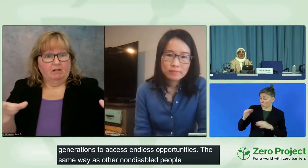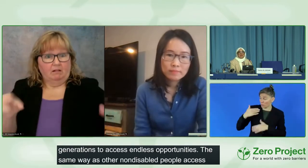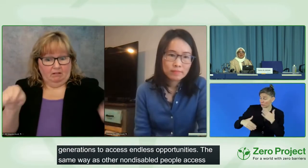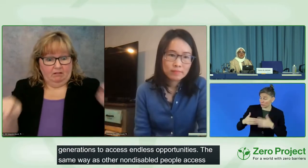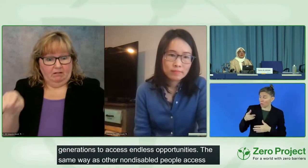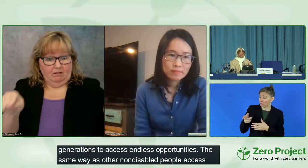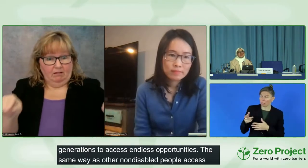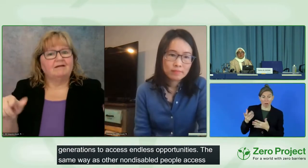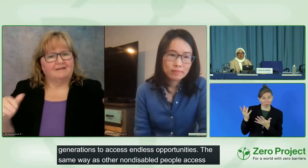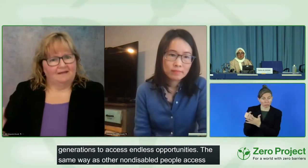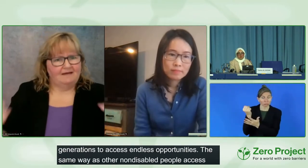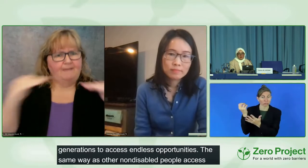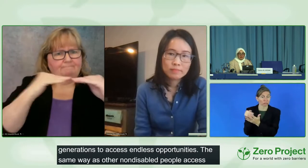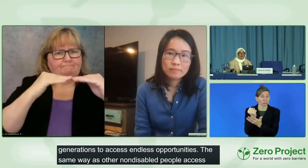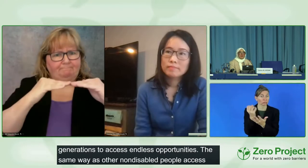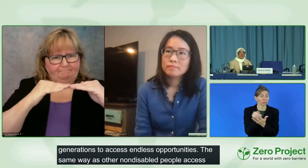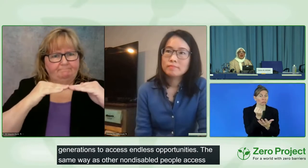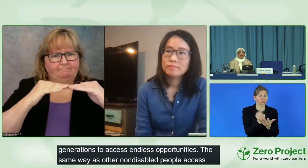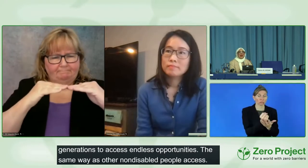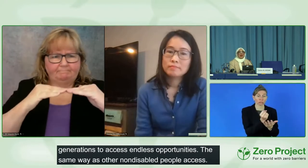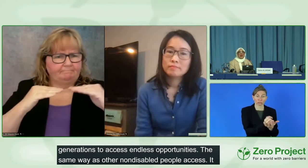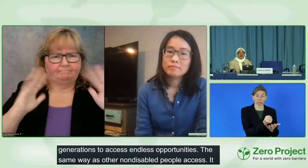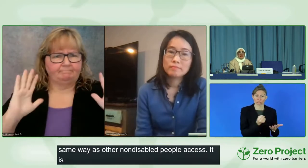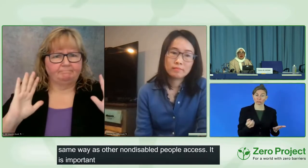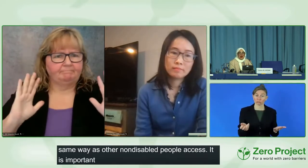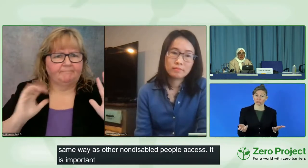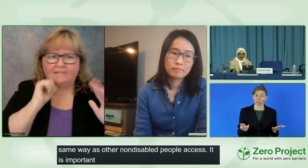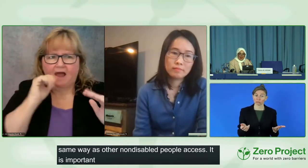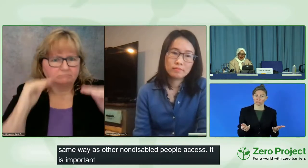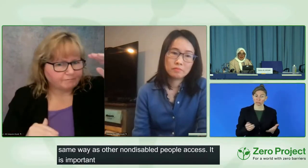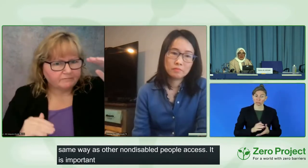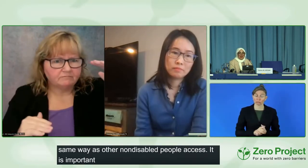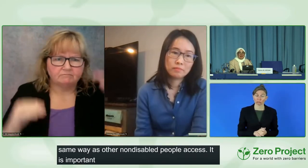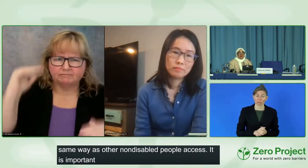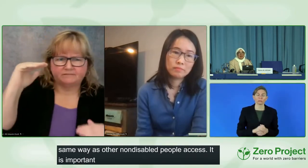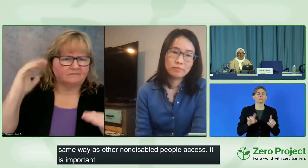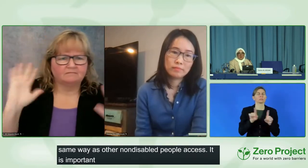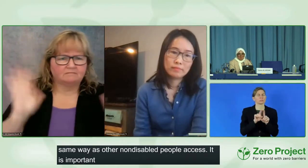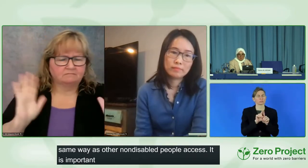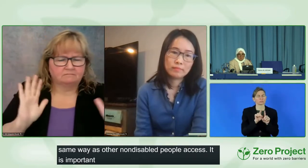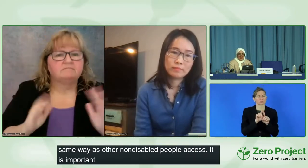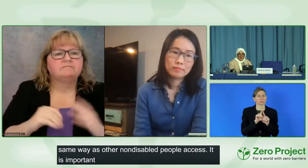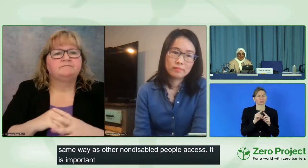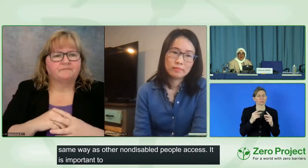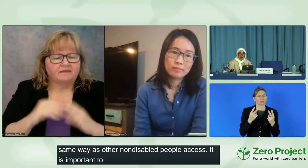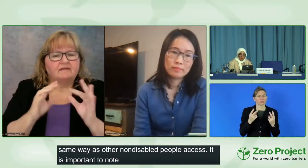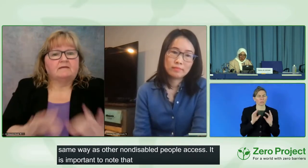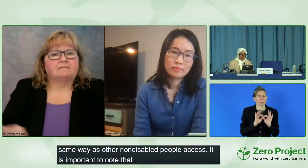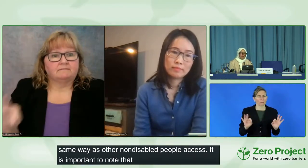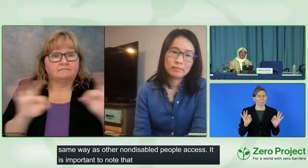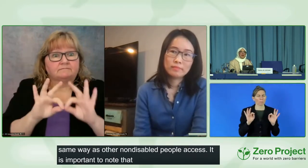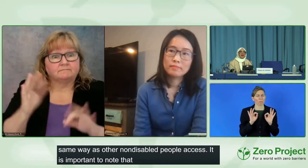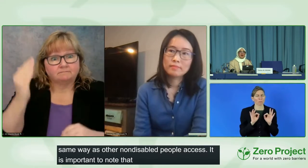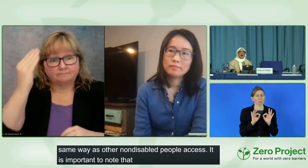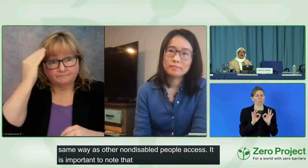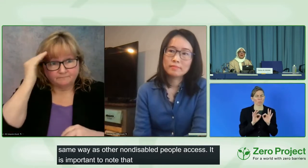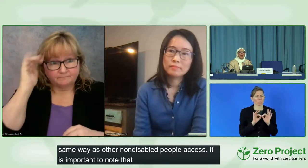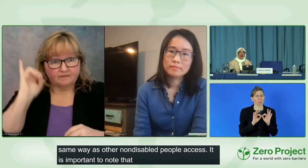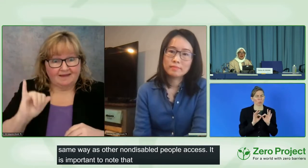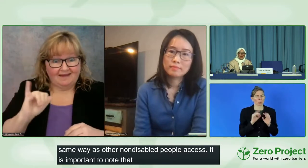to note that in that hope,